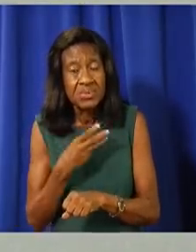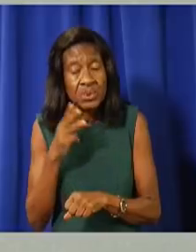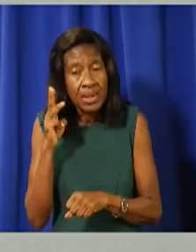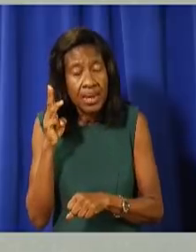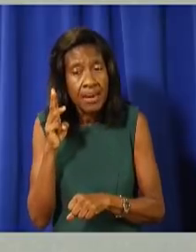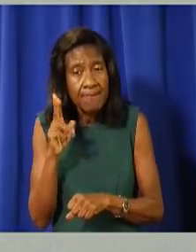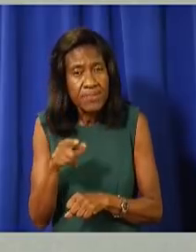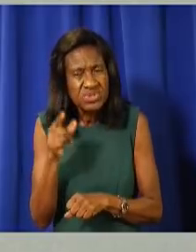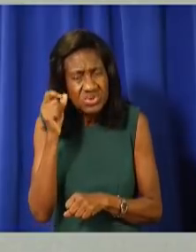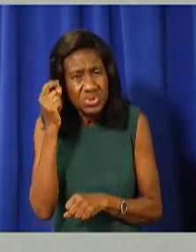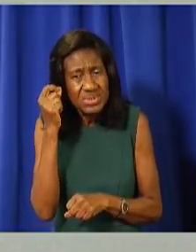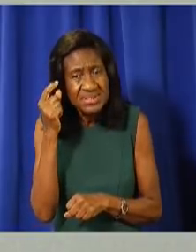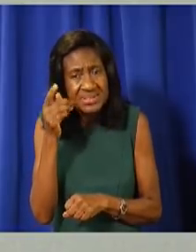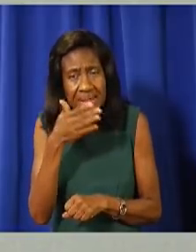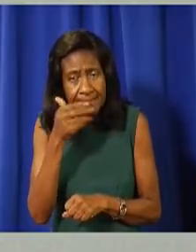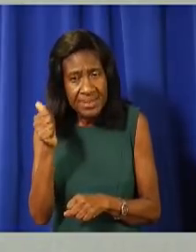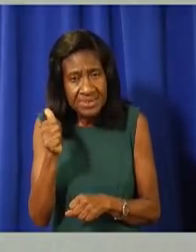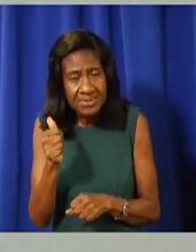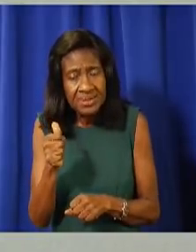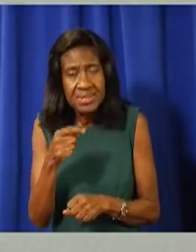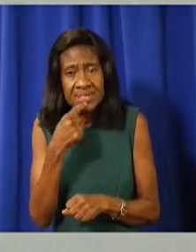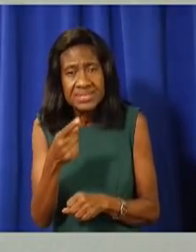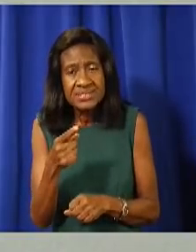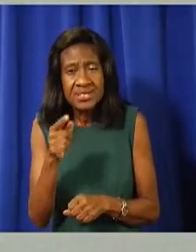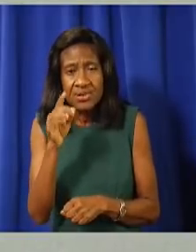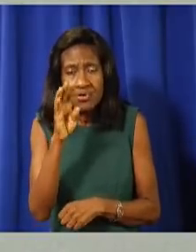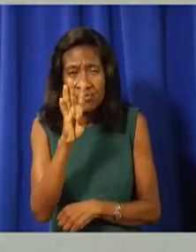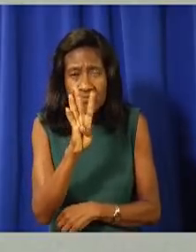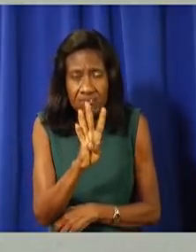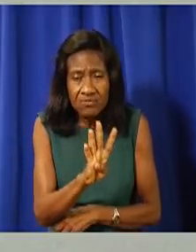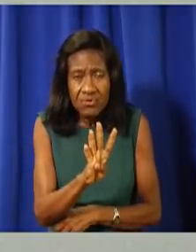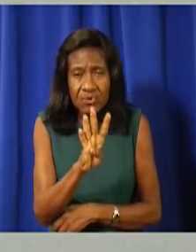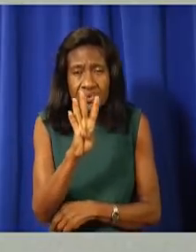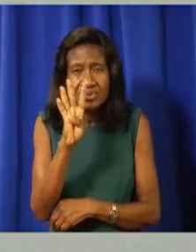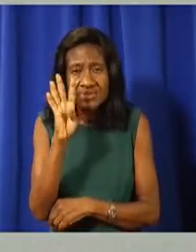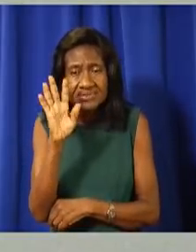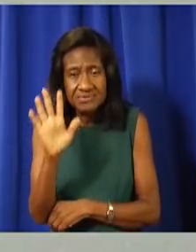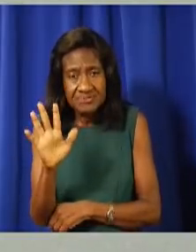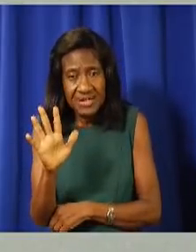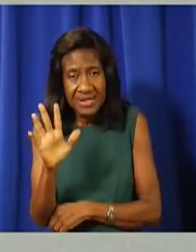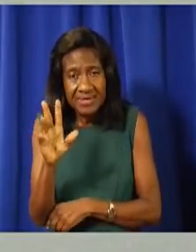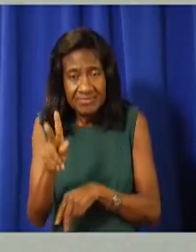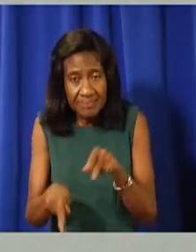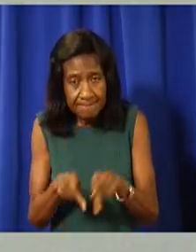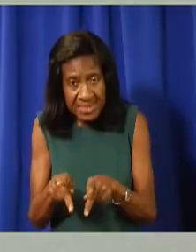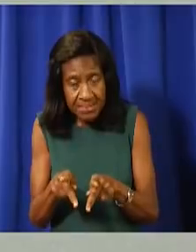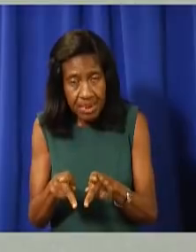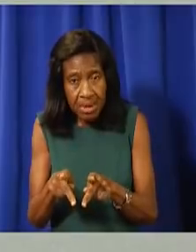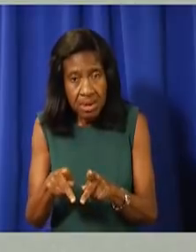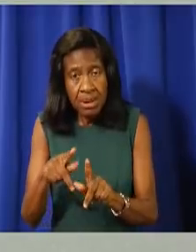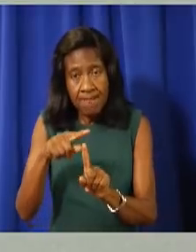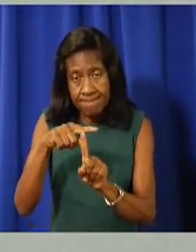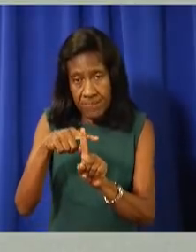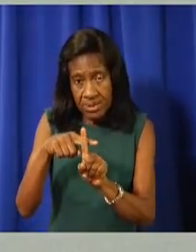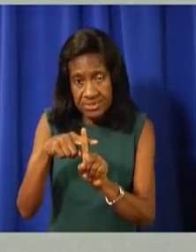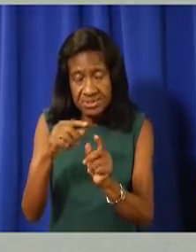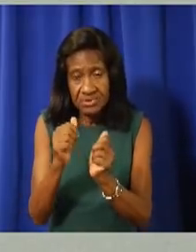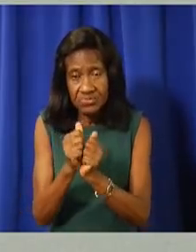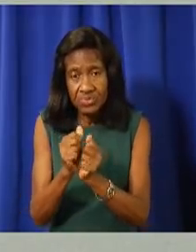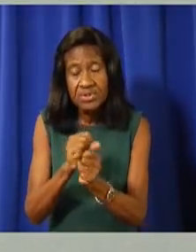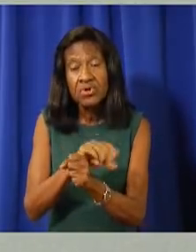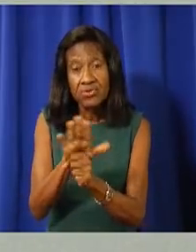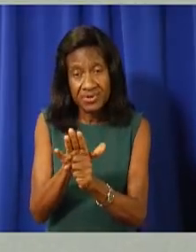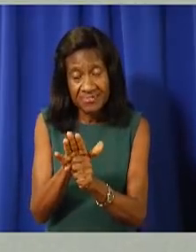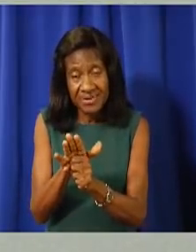I think we have 45 positives in the whole of August. And again, a key takeaway for me about